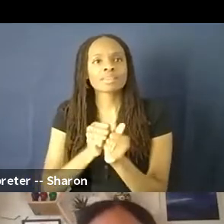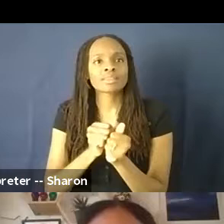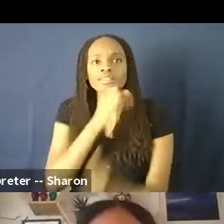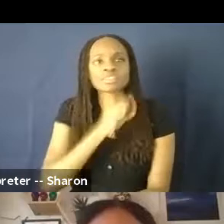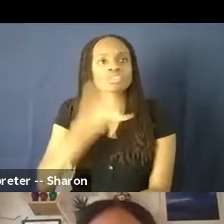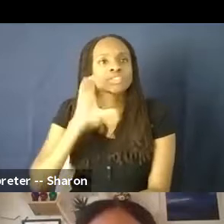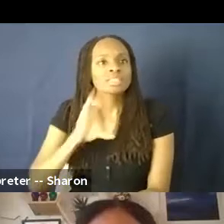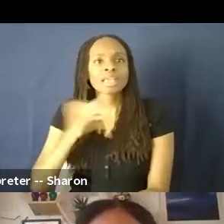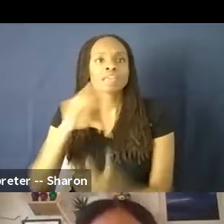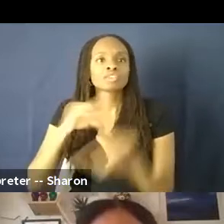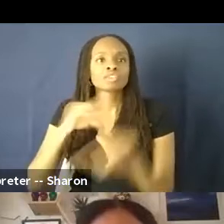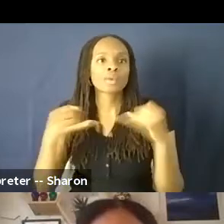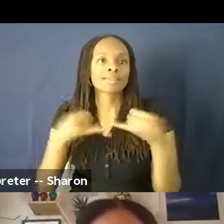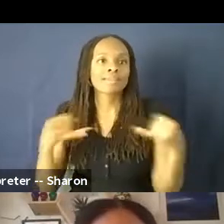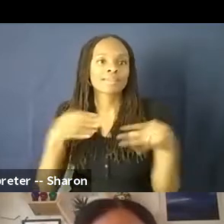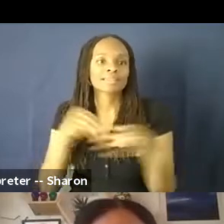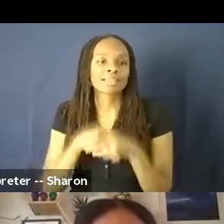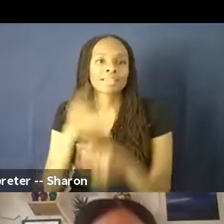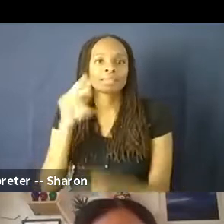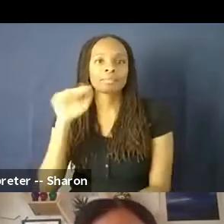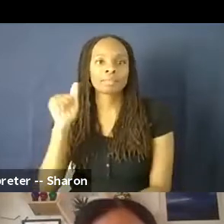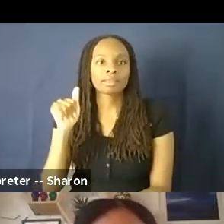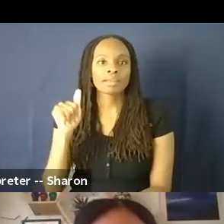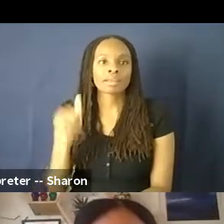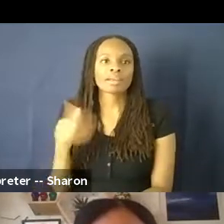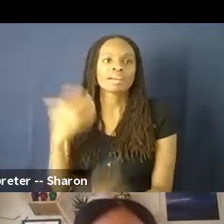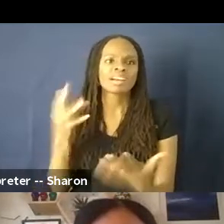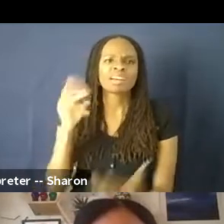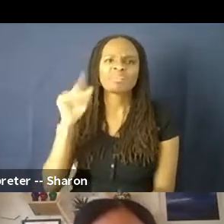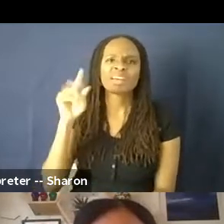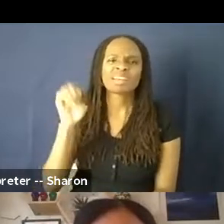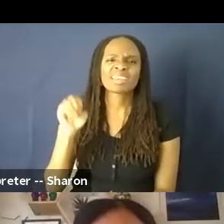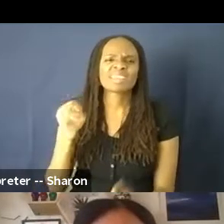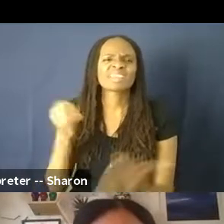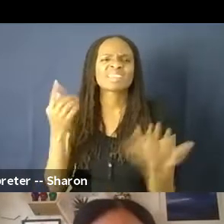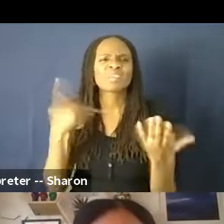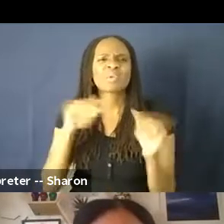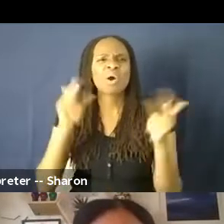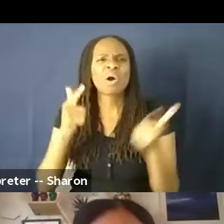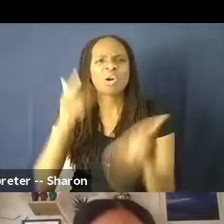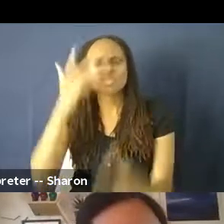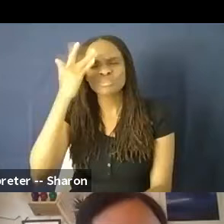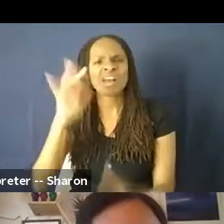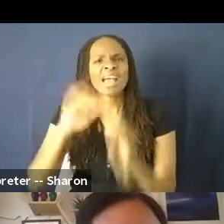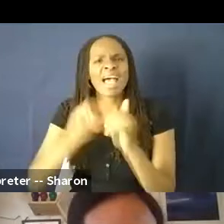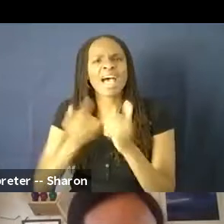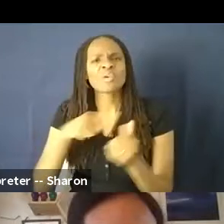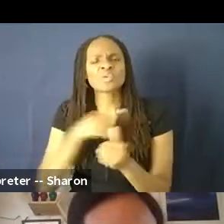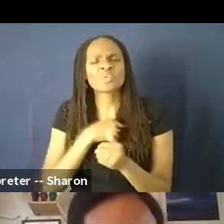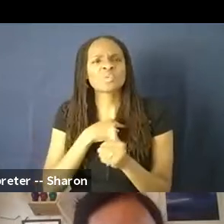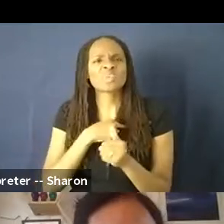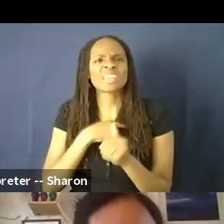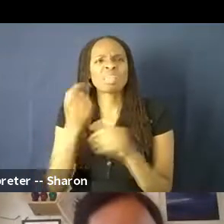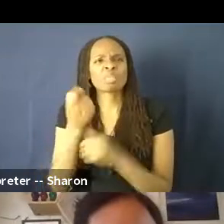media? So, can we come up with another term? You're all smart. Why don't we have a contest? How do we retire the words